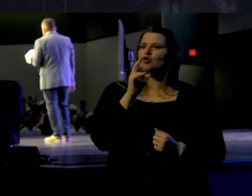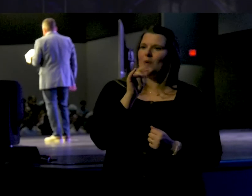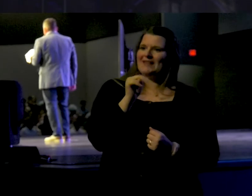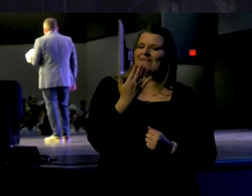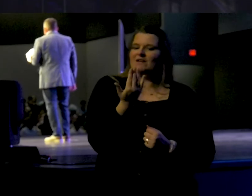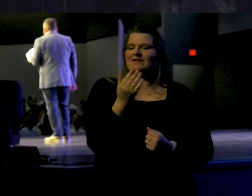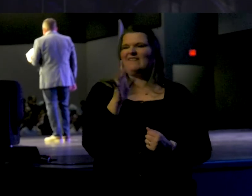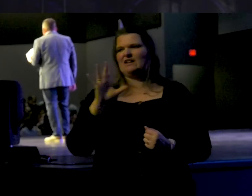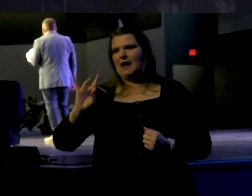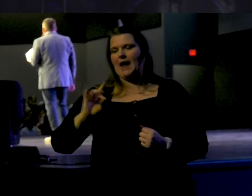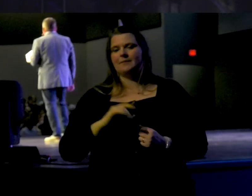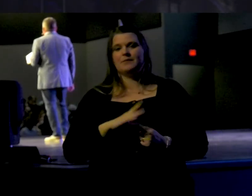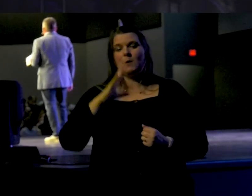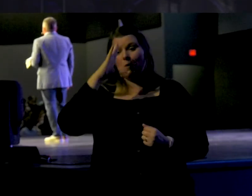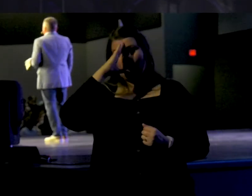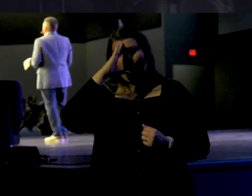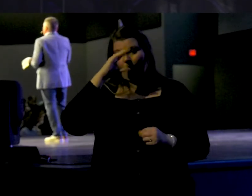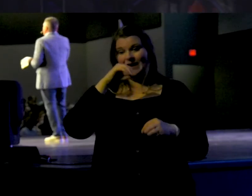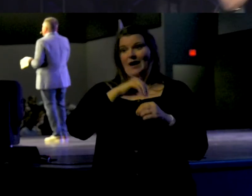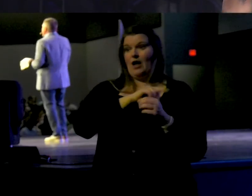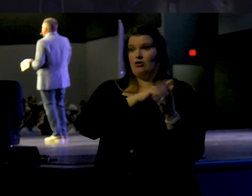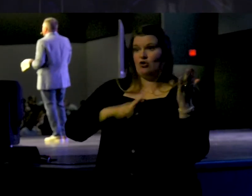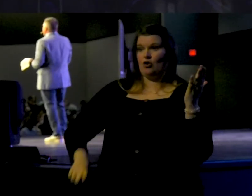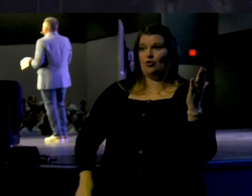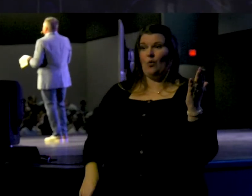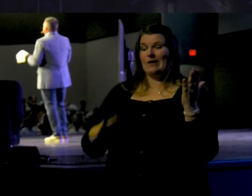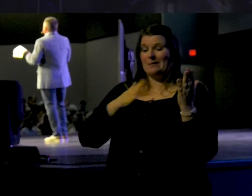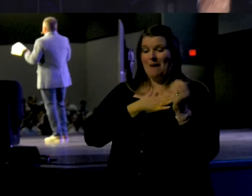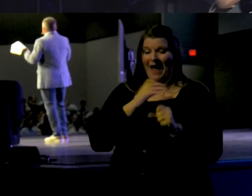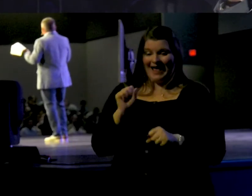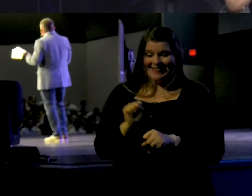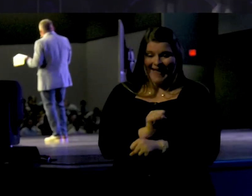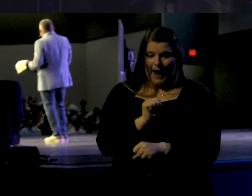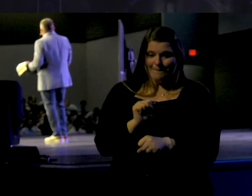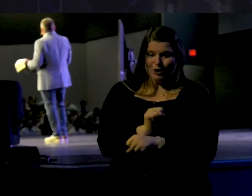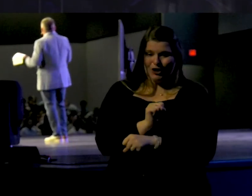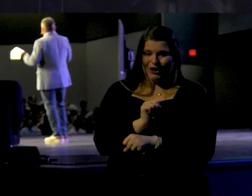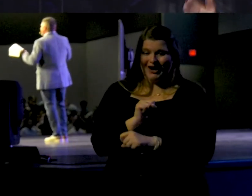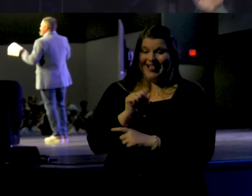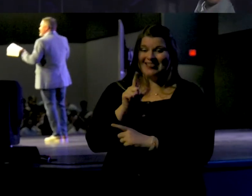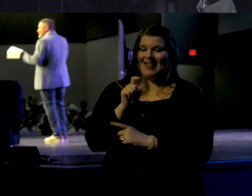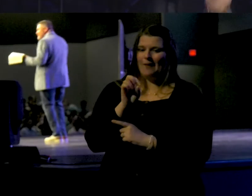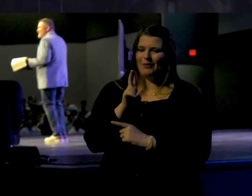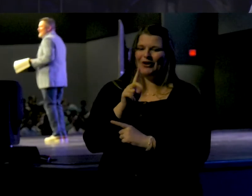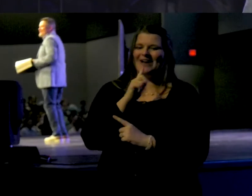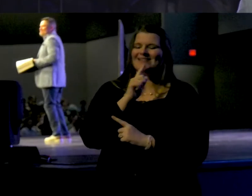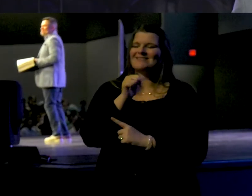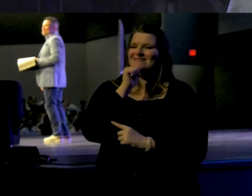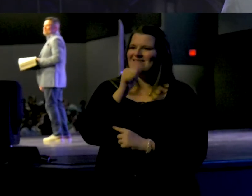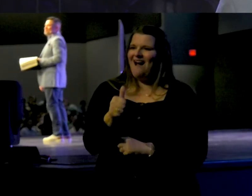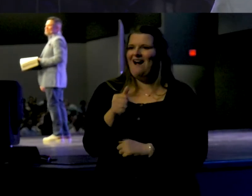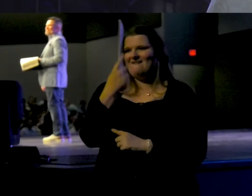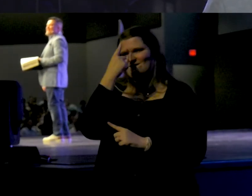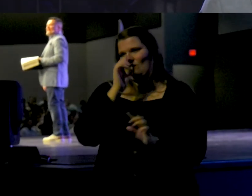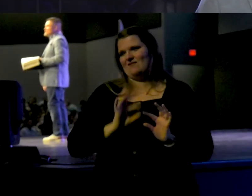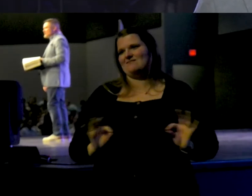knowing that in the Lord your labor is not in vain.